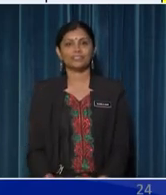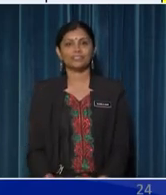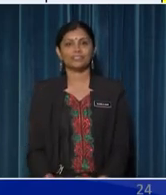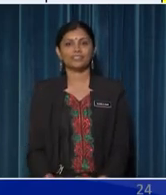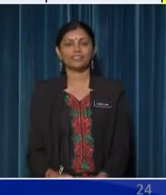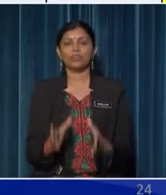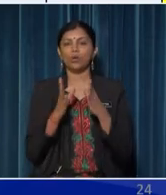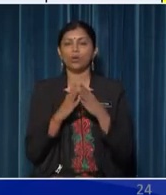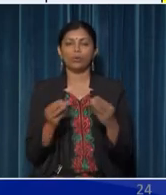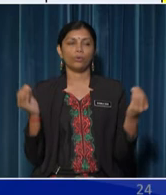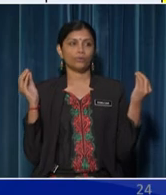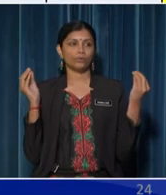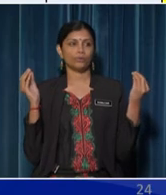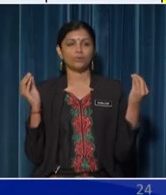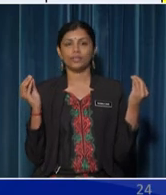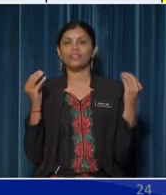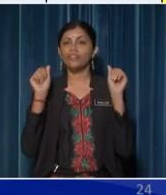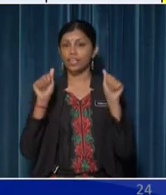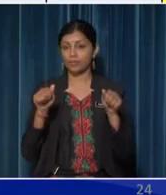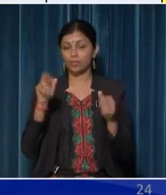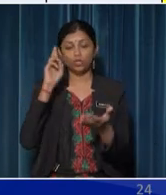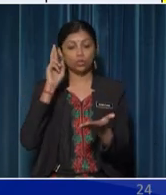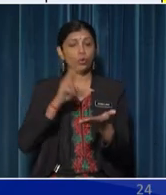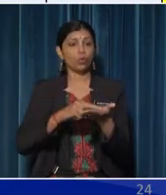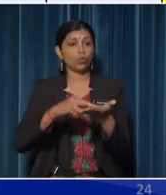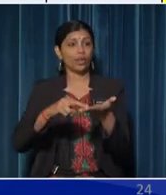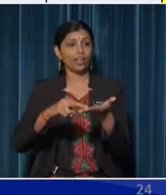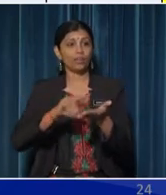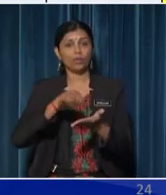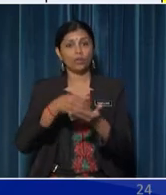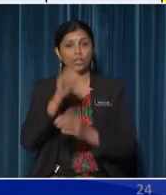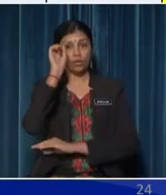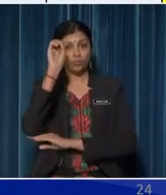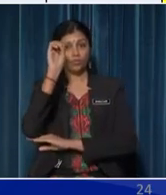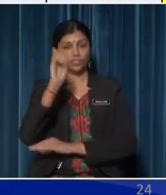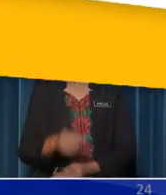Voila! We are able to record our observation in the table